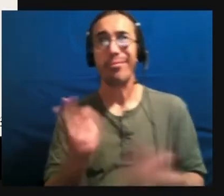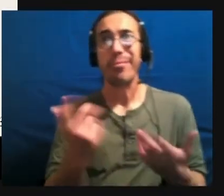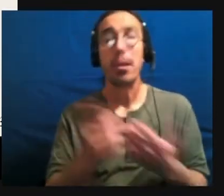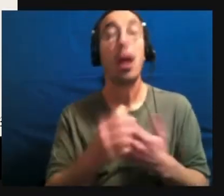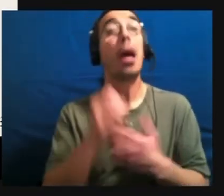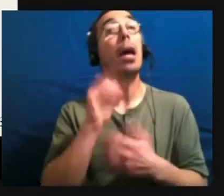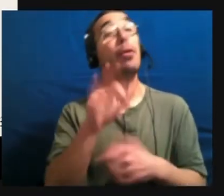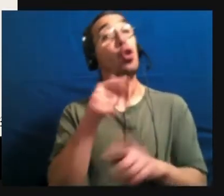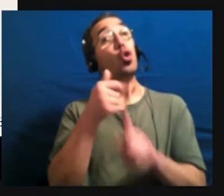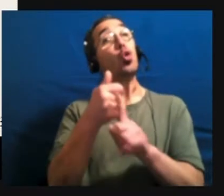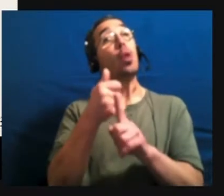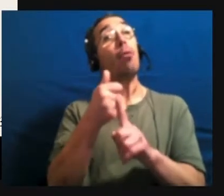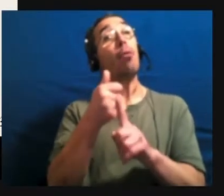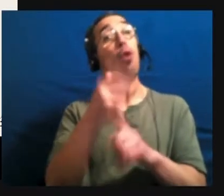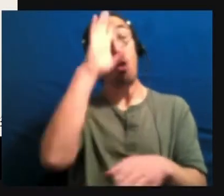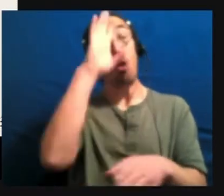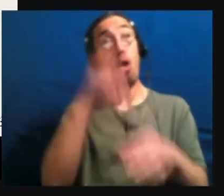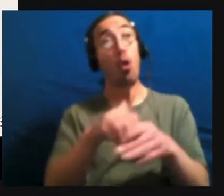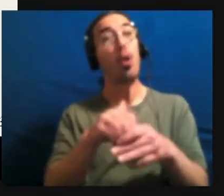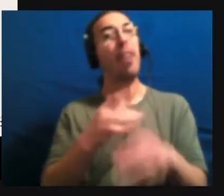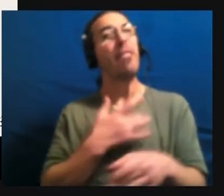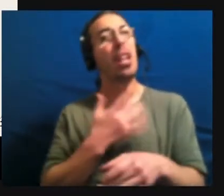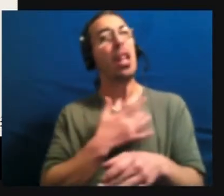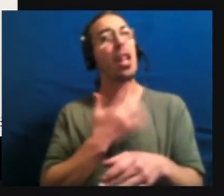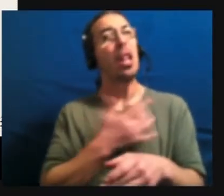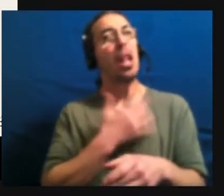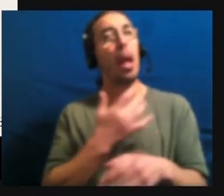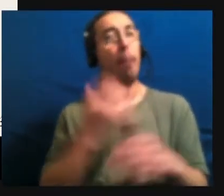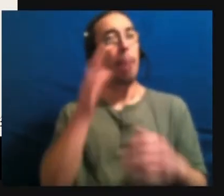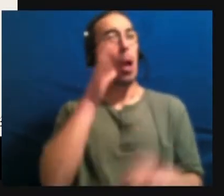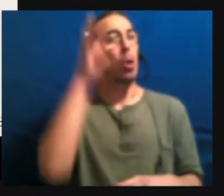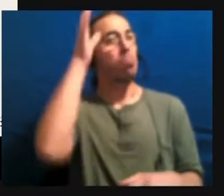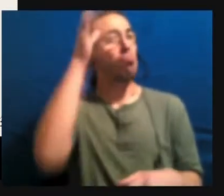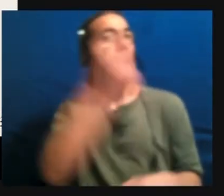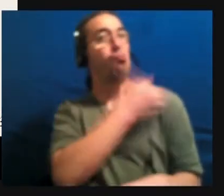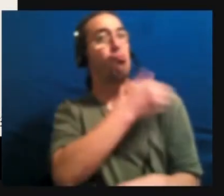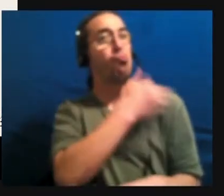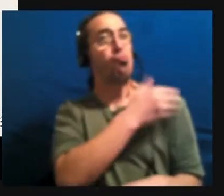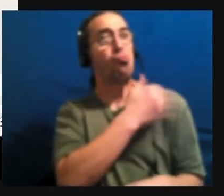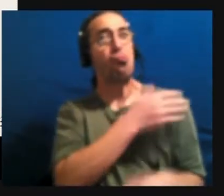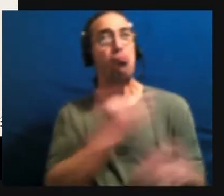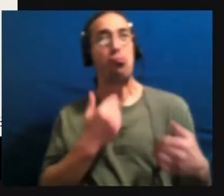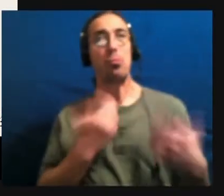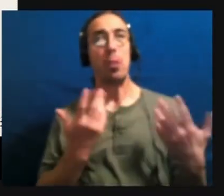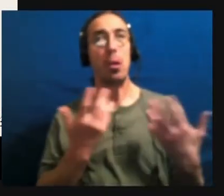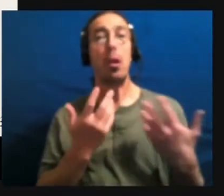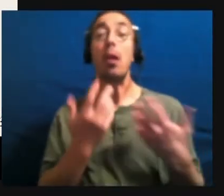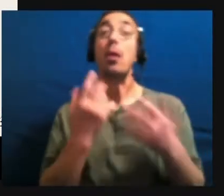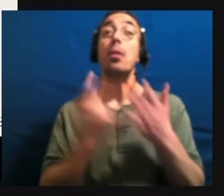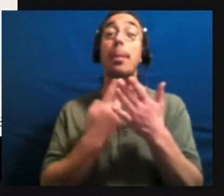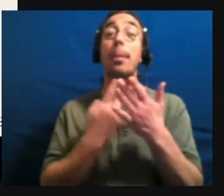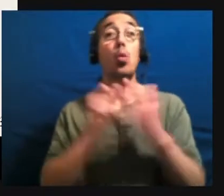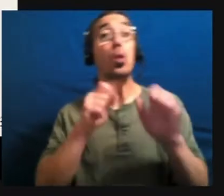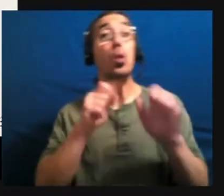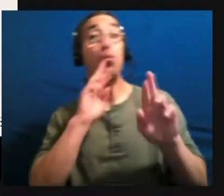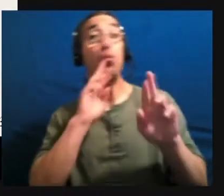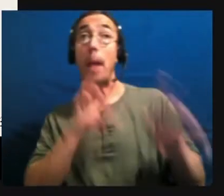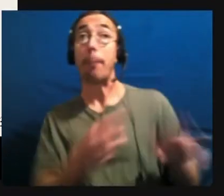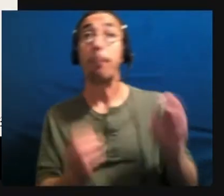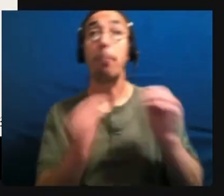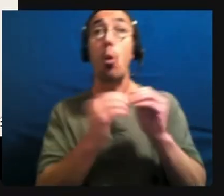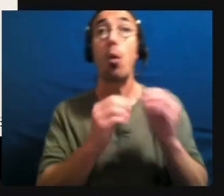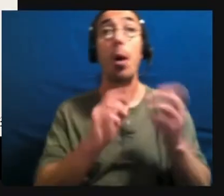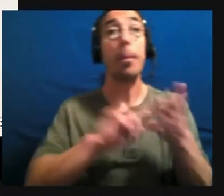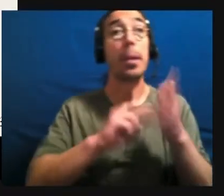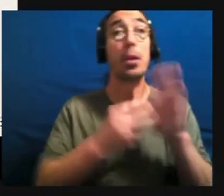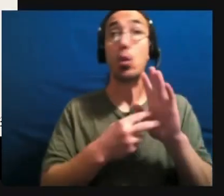and you have a cold and unfeeling parent, you will react more. So you might appear more visibly autistic,